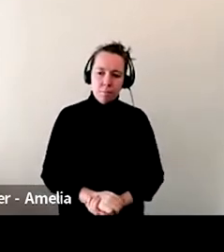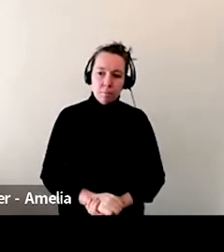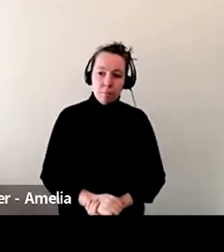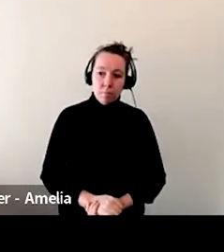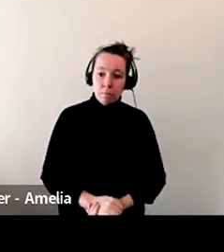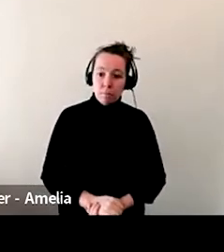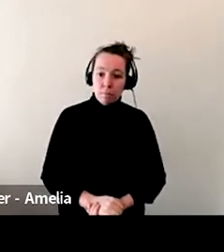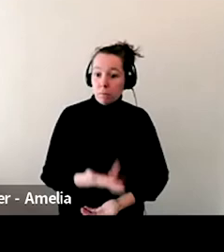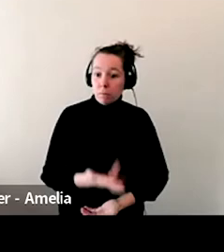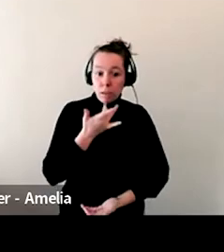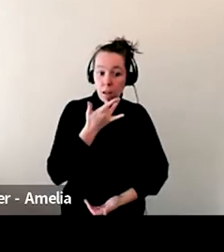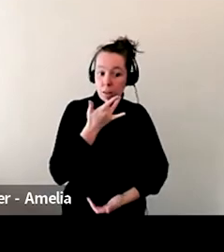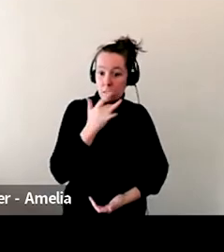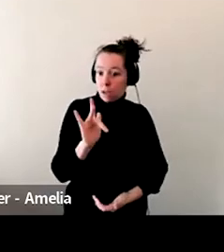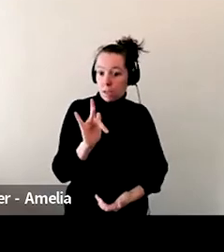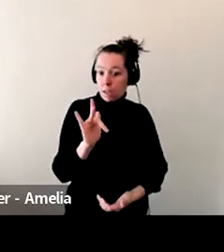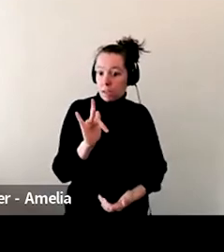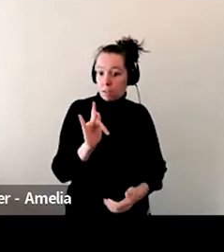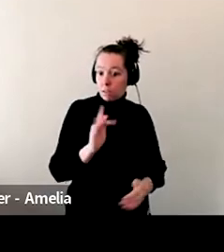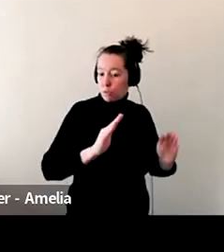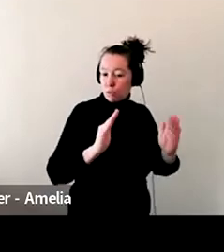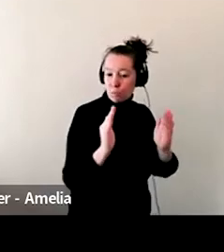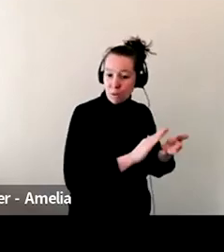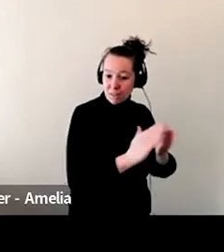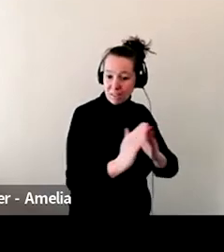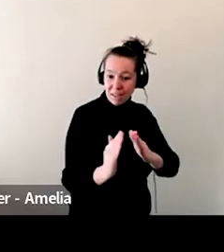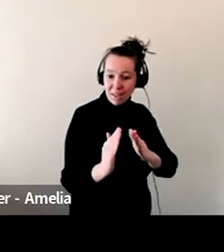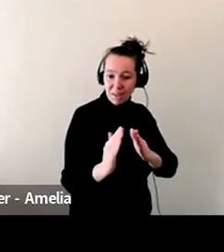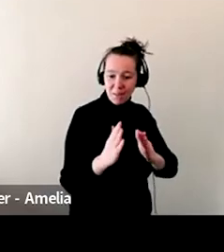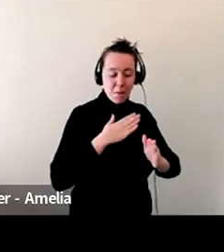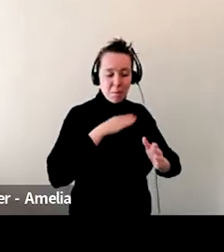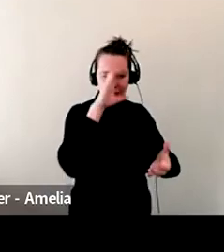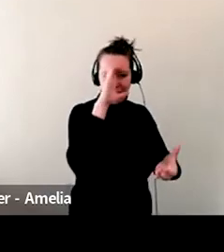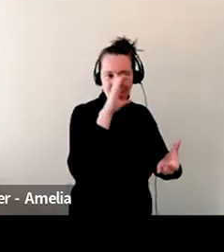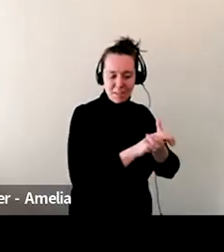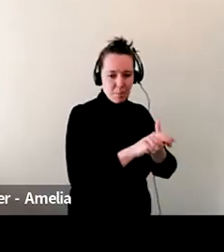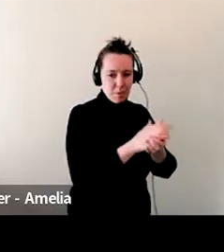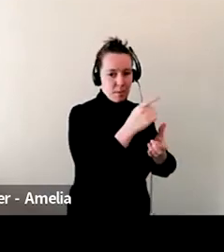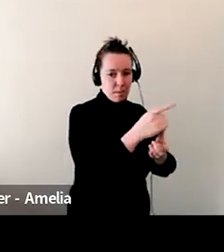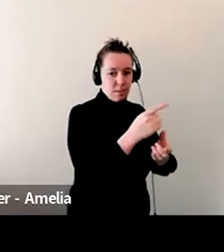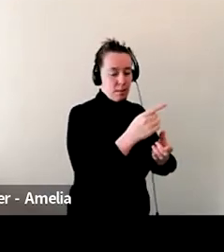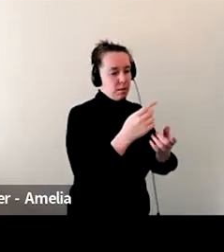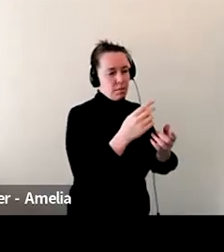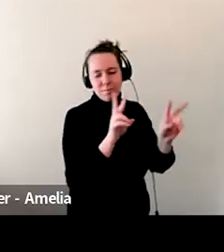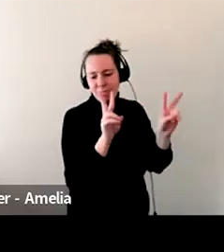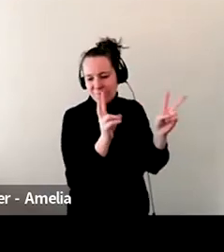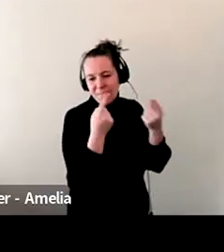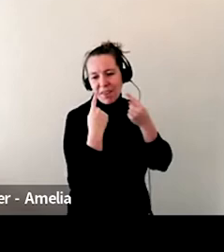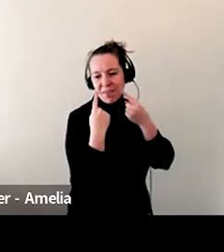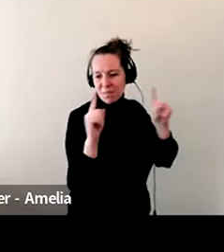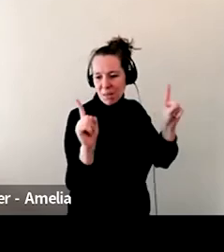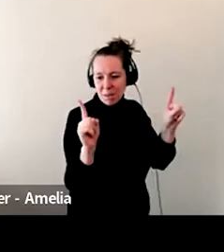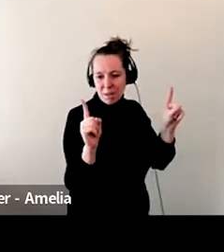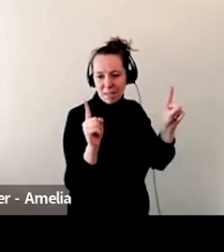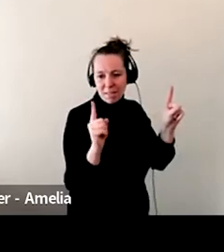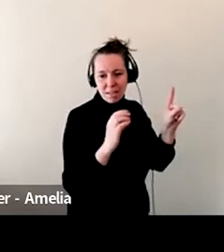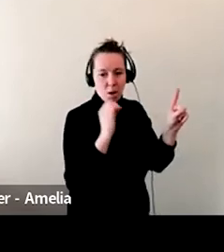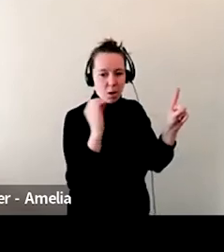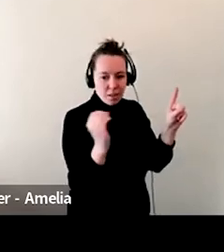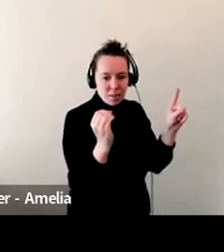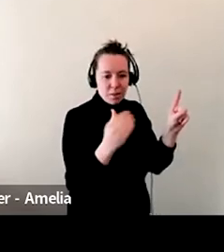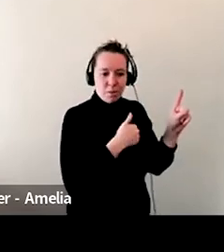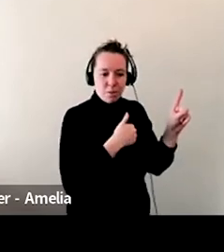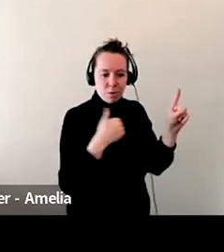that we got a lot of press doesn't hurt that Richard's kind of a big deal in, you know, um, Ontario or Toronto.